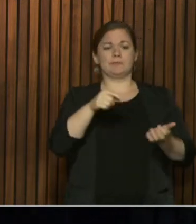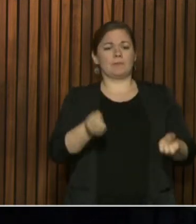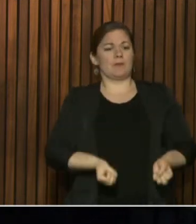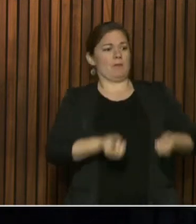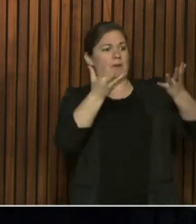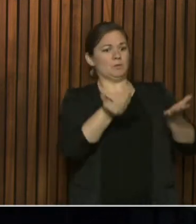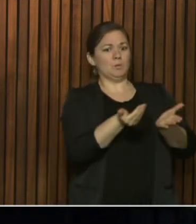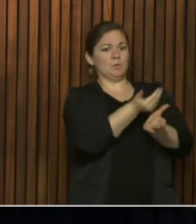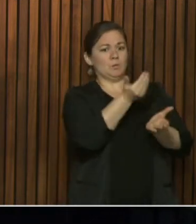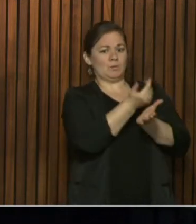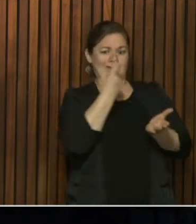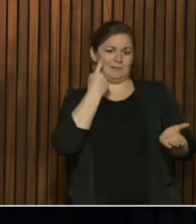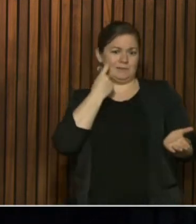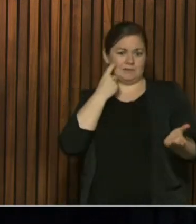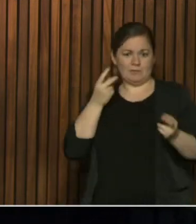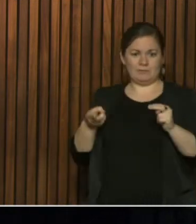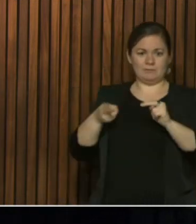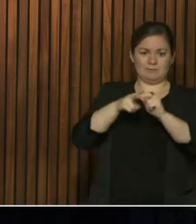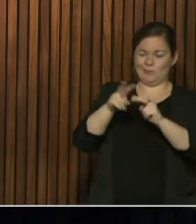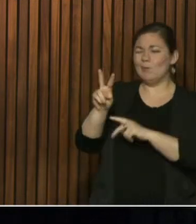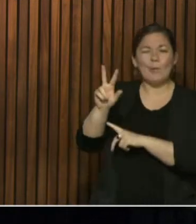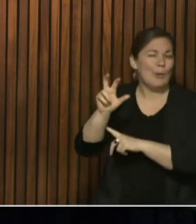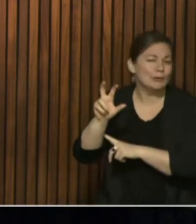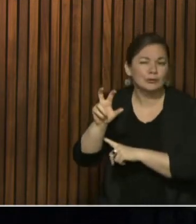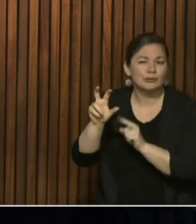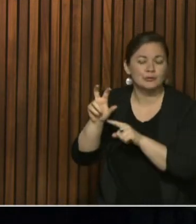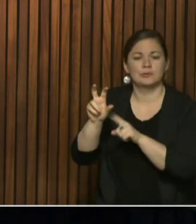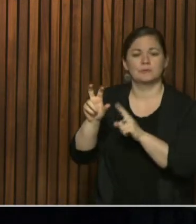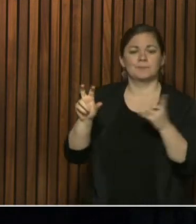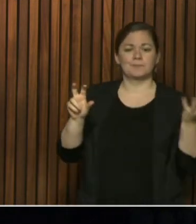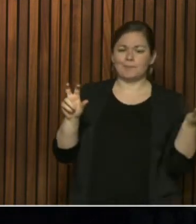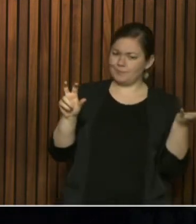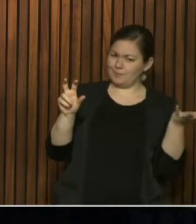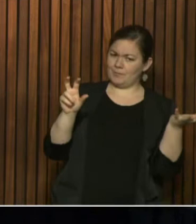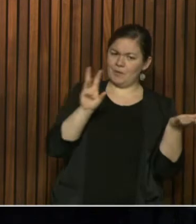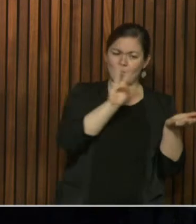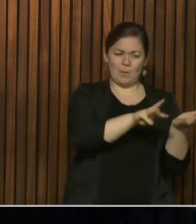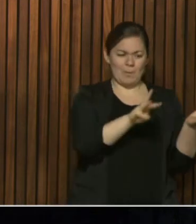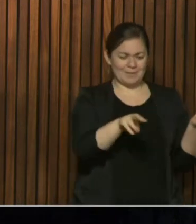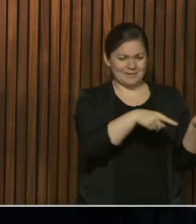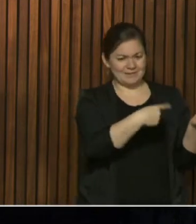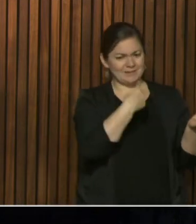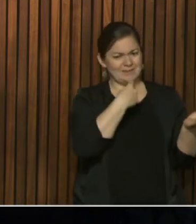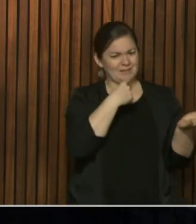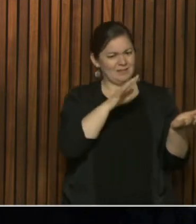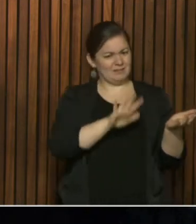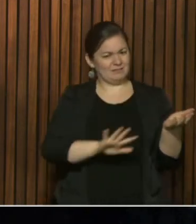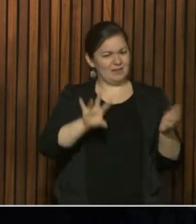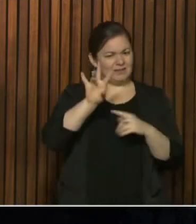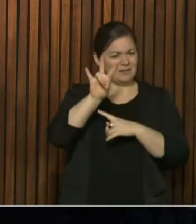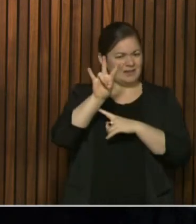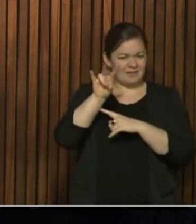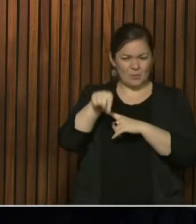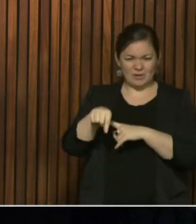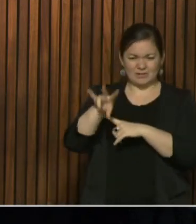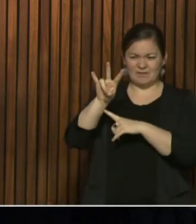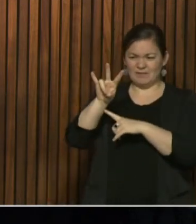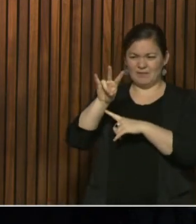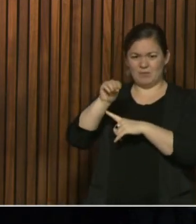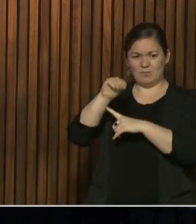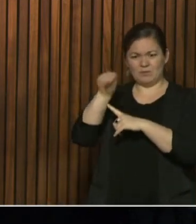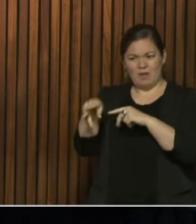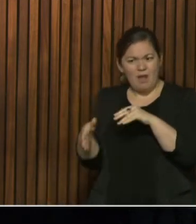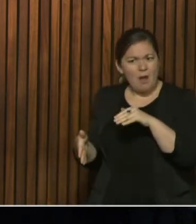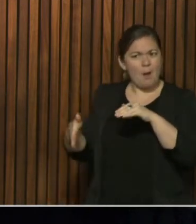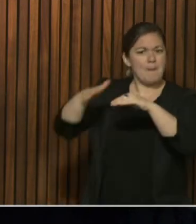300. It also says on the website that it's about a 7.7% increase over yesterday, which is the lowest percentage I